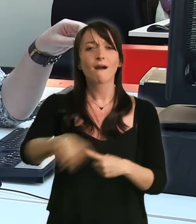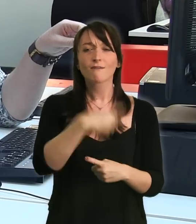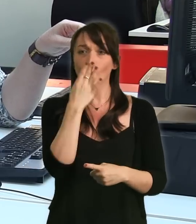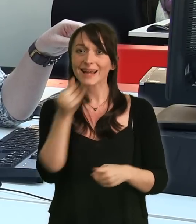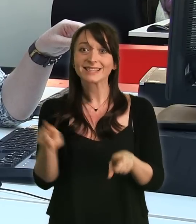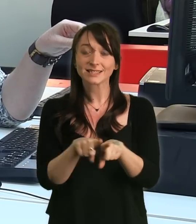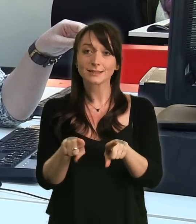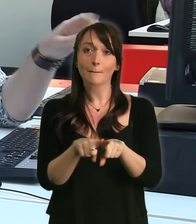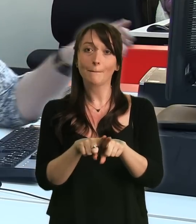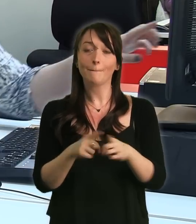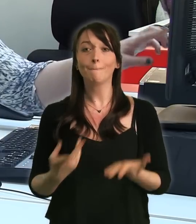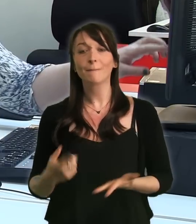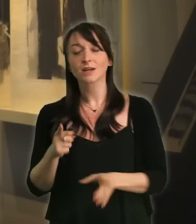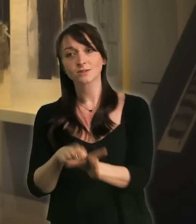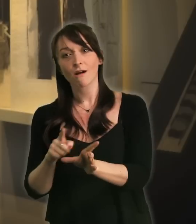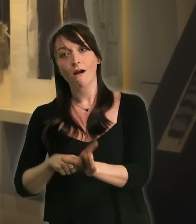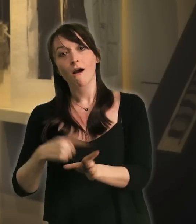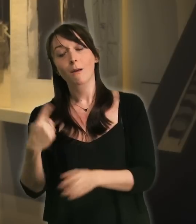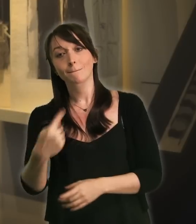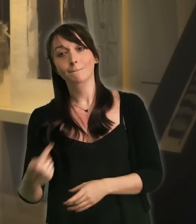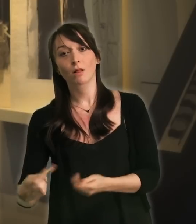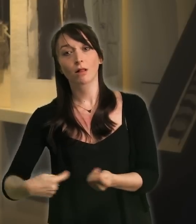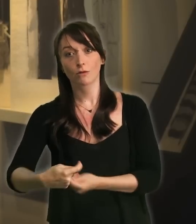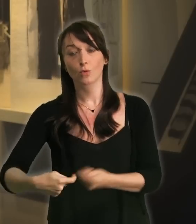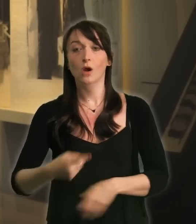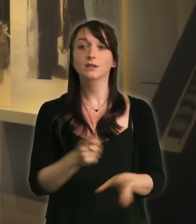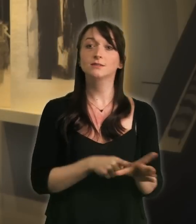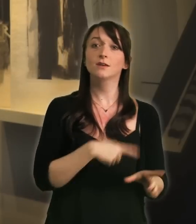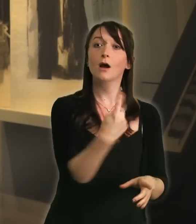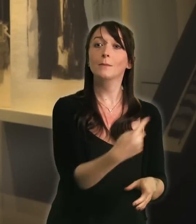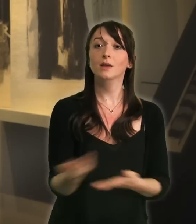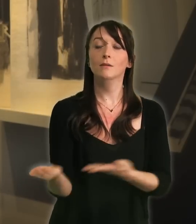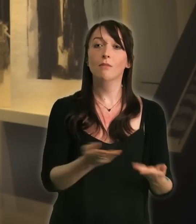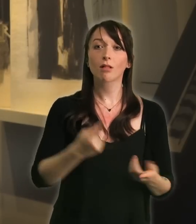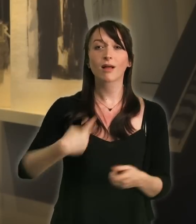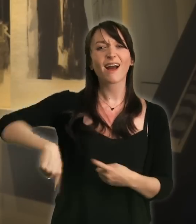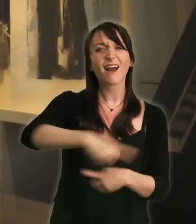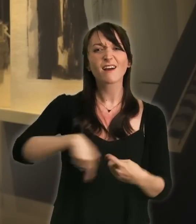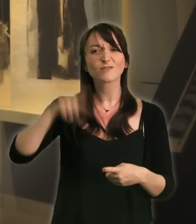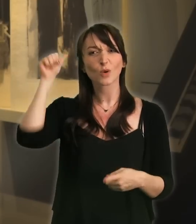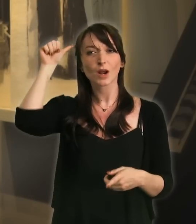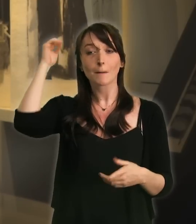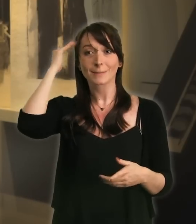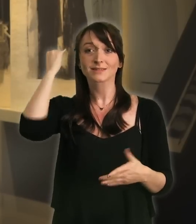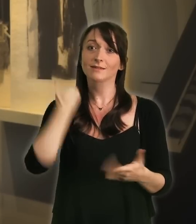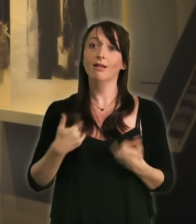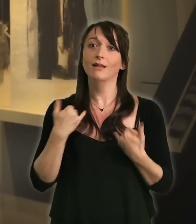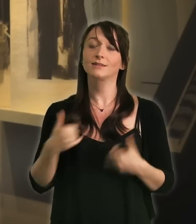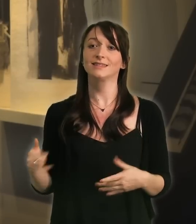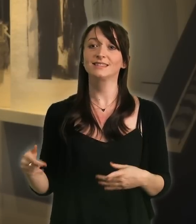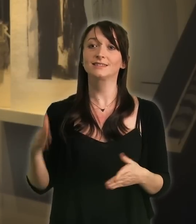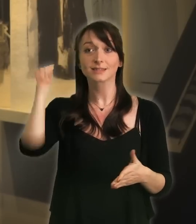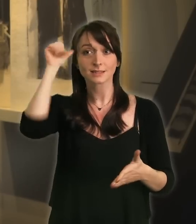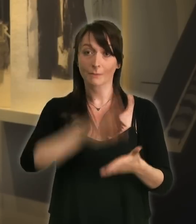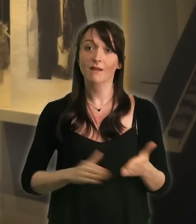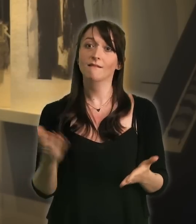and it's a peer support group so it's always run by young people for young people with lived experience of mental illness